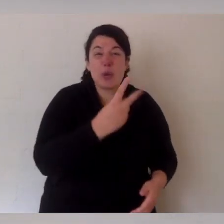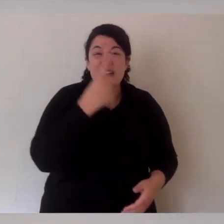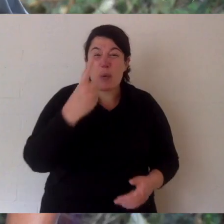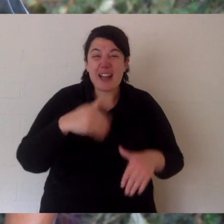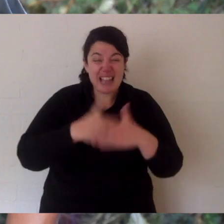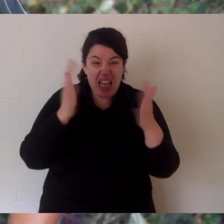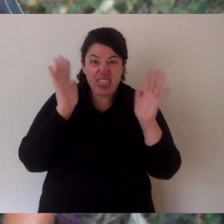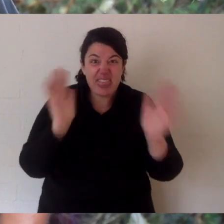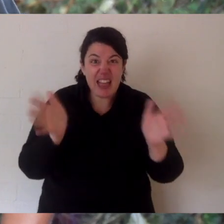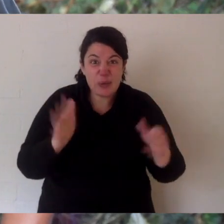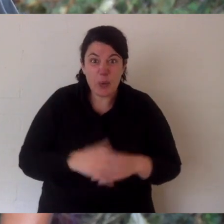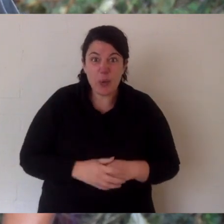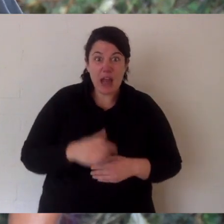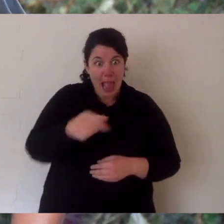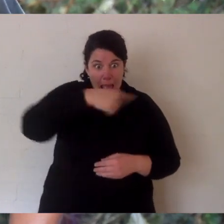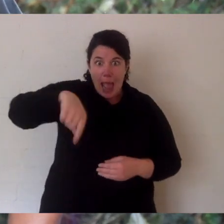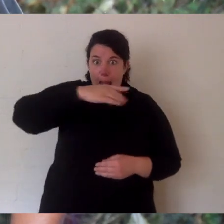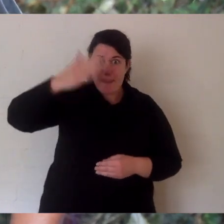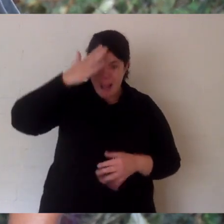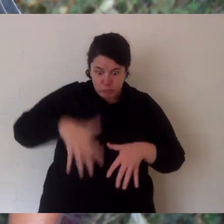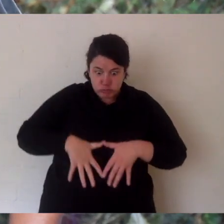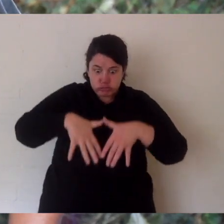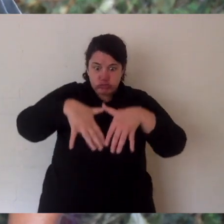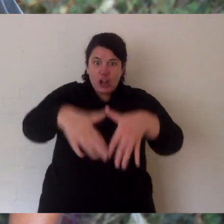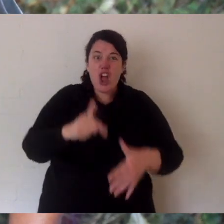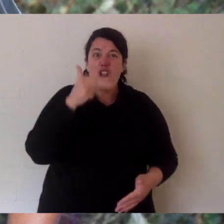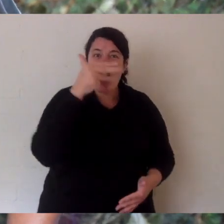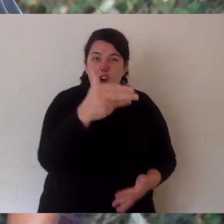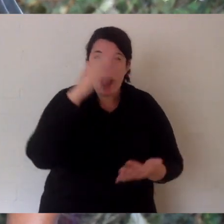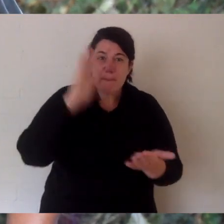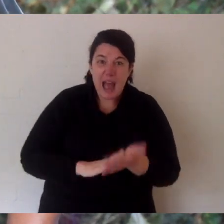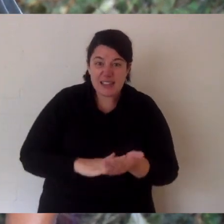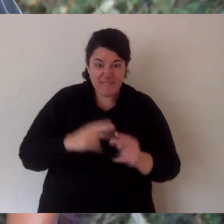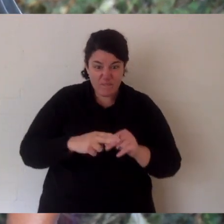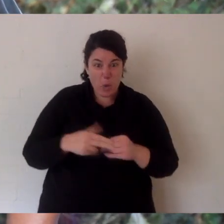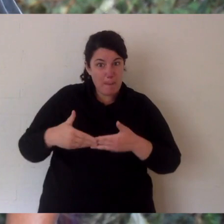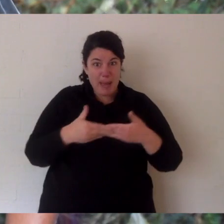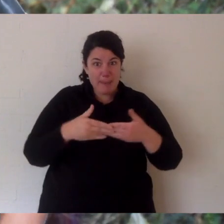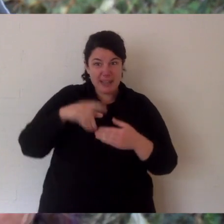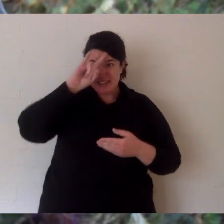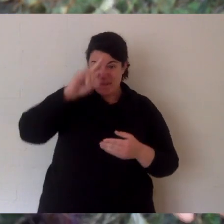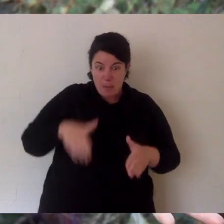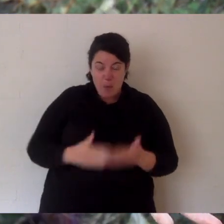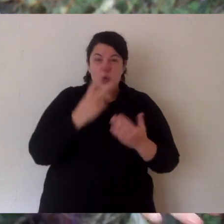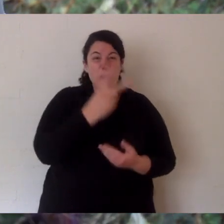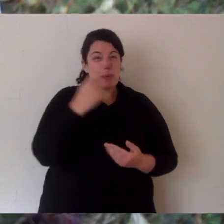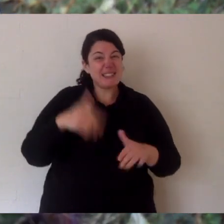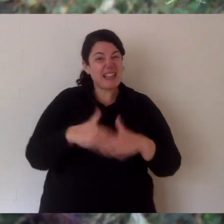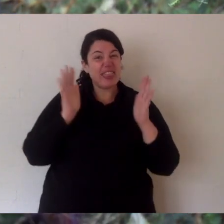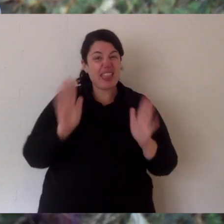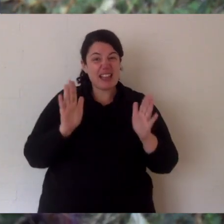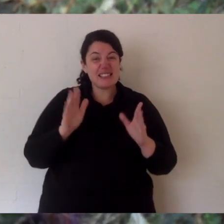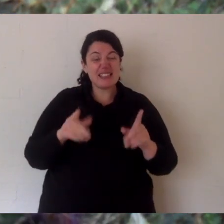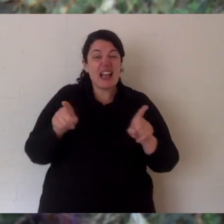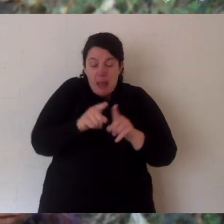they're only pregnant for 21 days. All of our mums are pregnant for nine months. 21